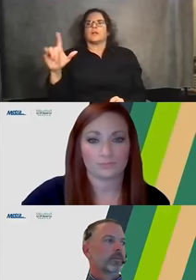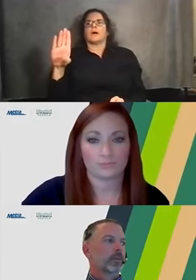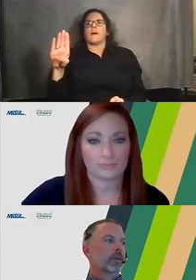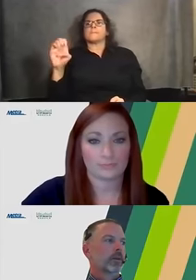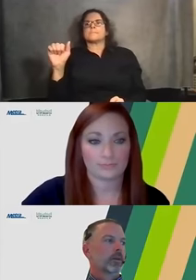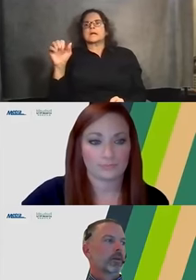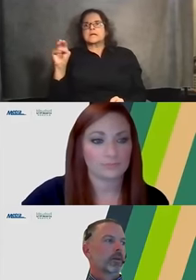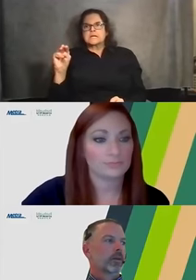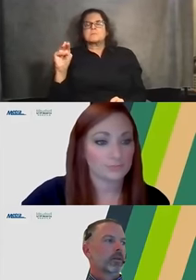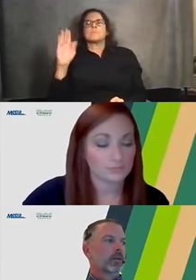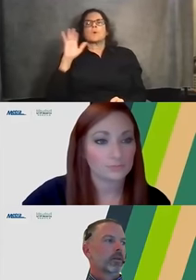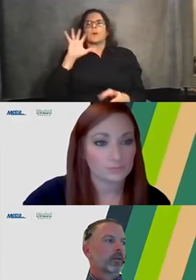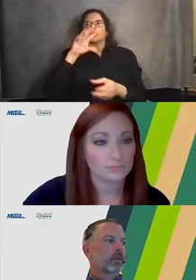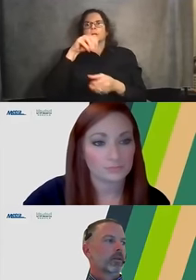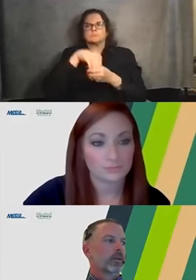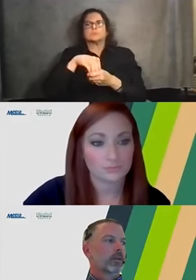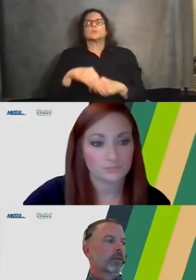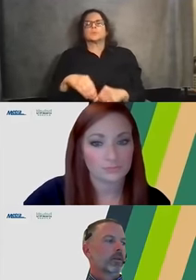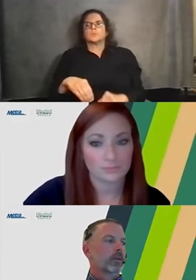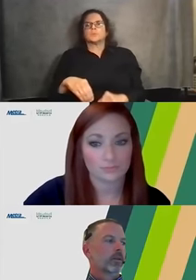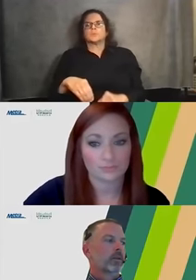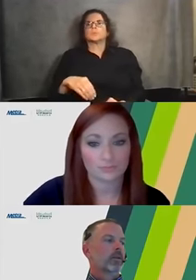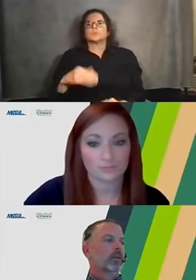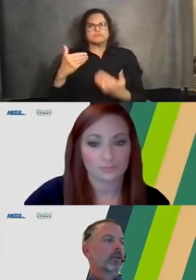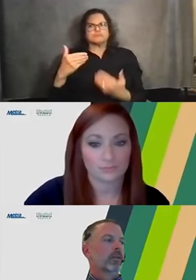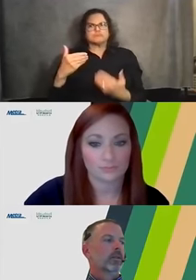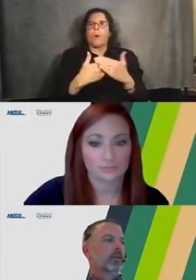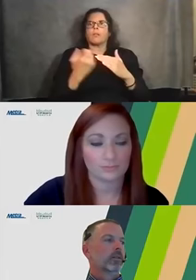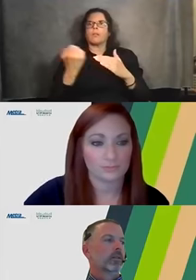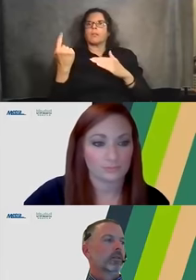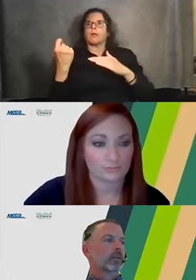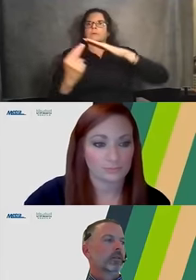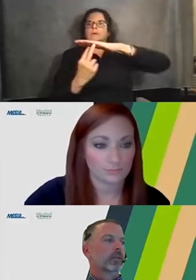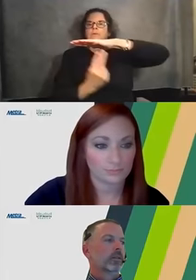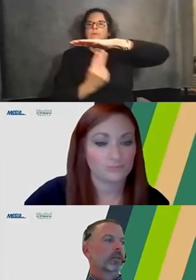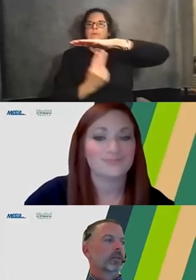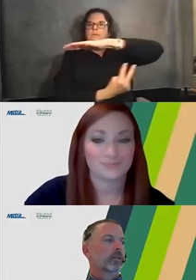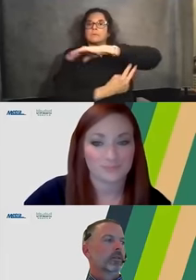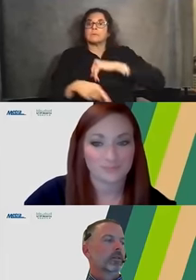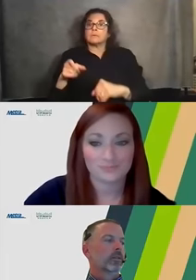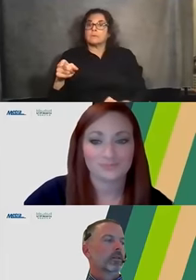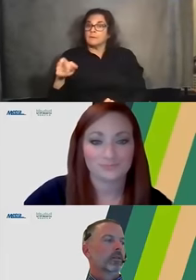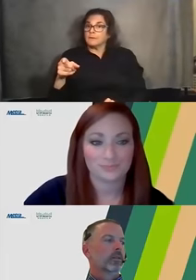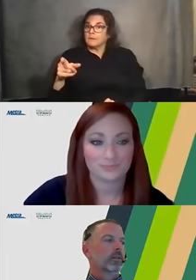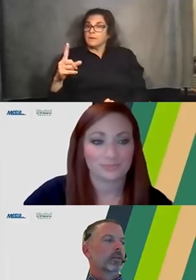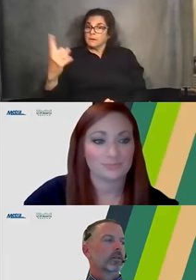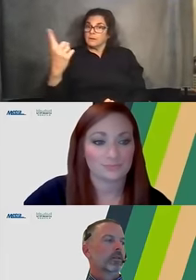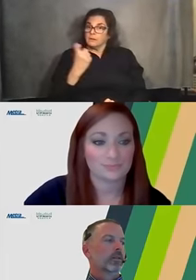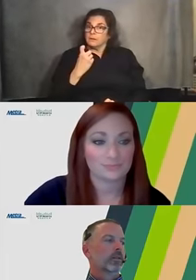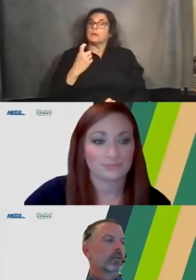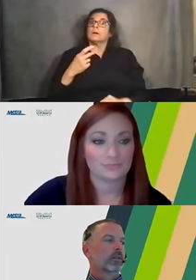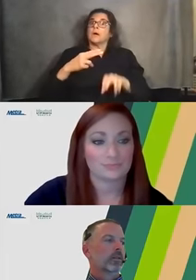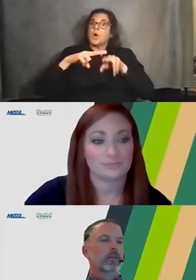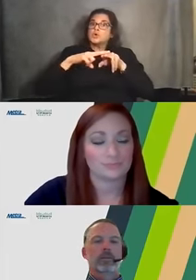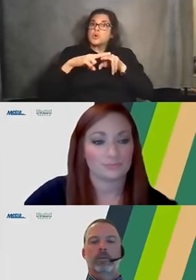Um, somebody asked a question about if the tracks are being built to allow for heavier trains. And it is my understanding that there's a class of